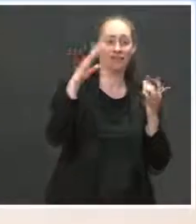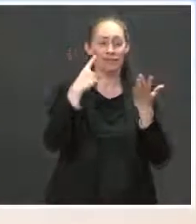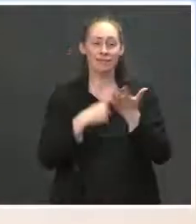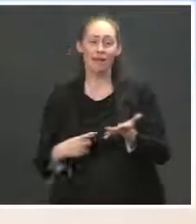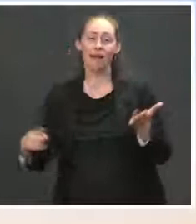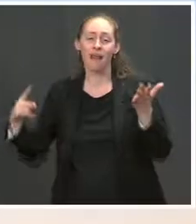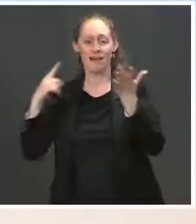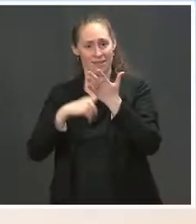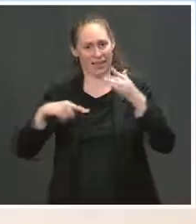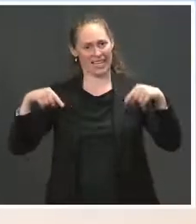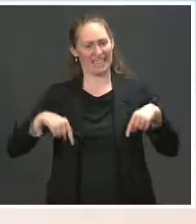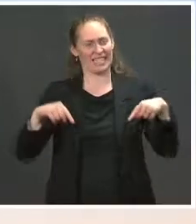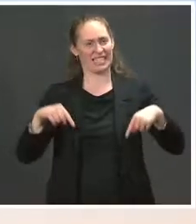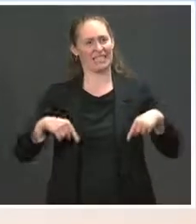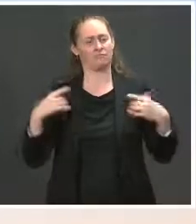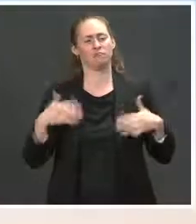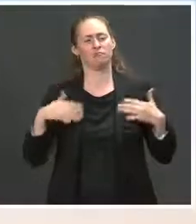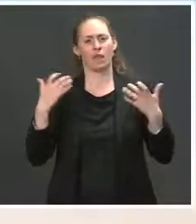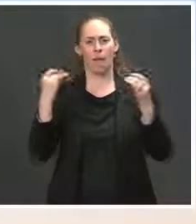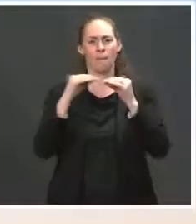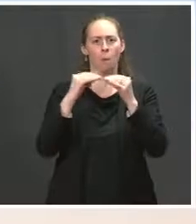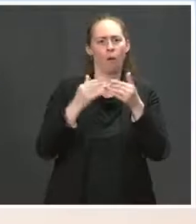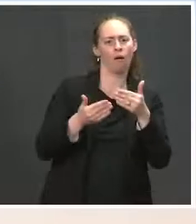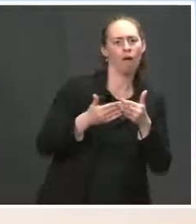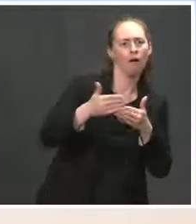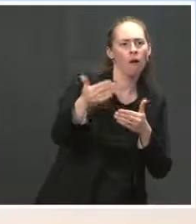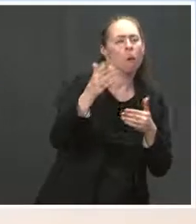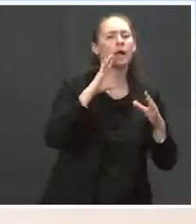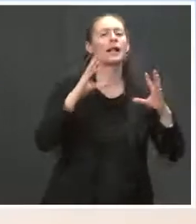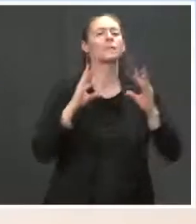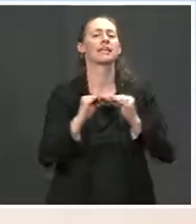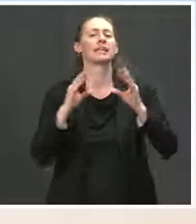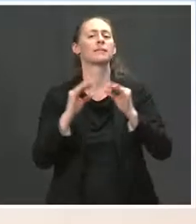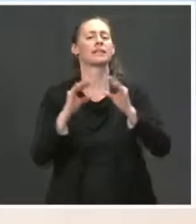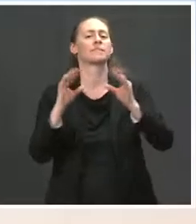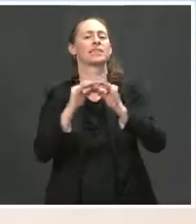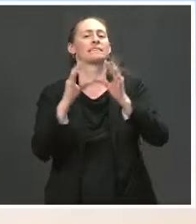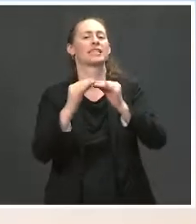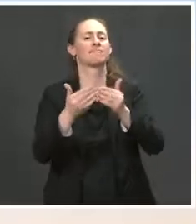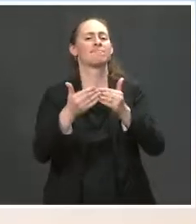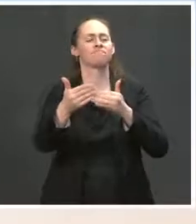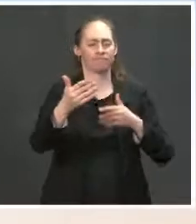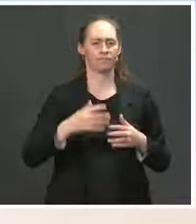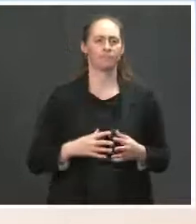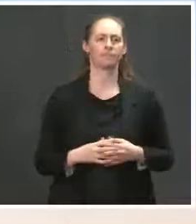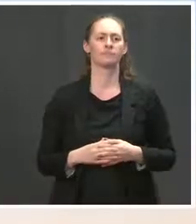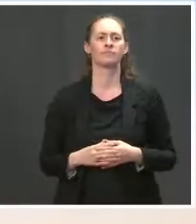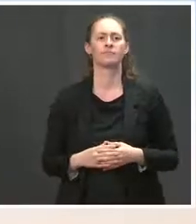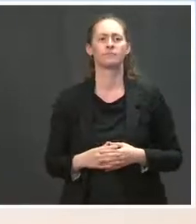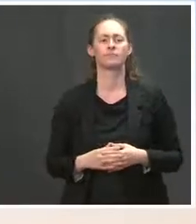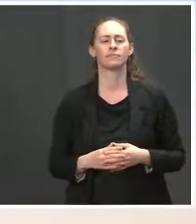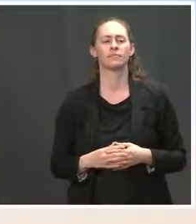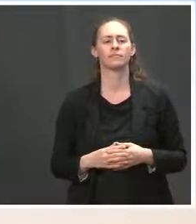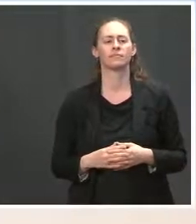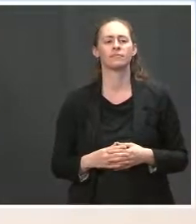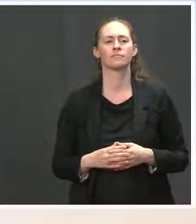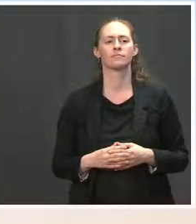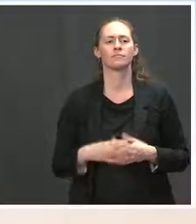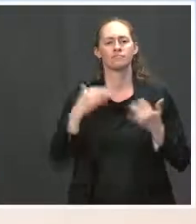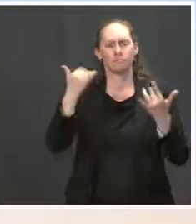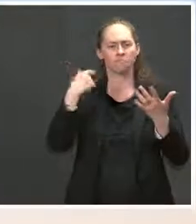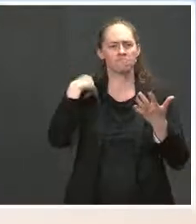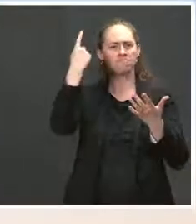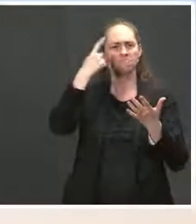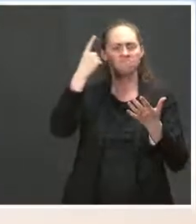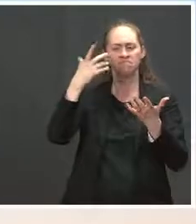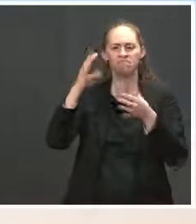be a great deal of follow-up from here. The Jen, one more. So today, the discussions at the summit were around clean energy — a